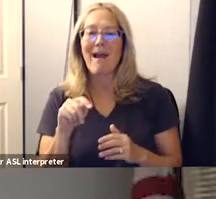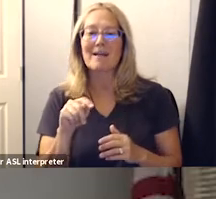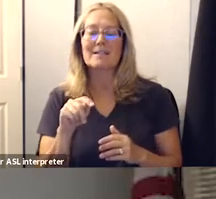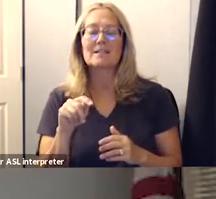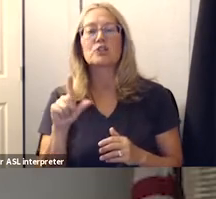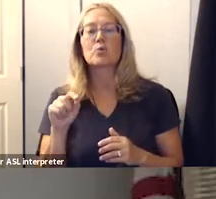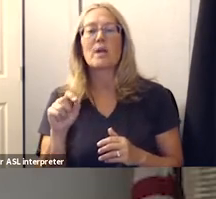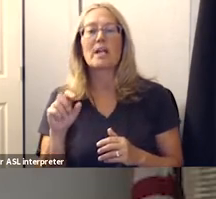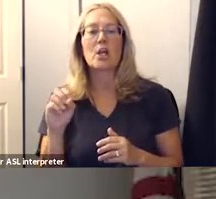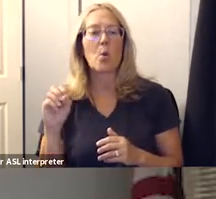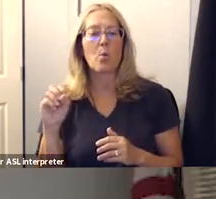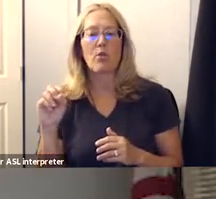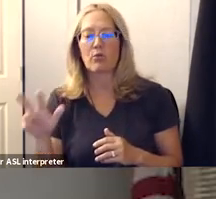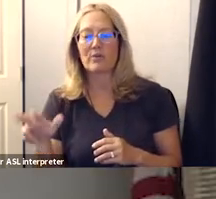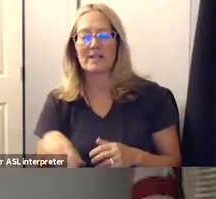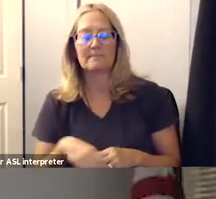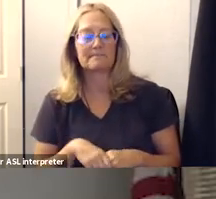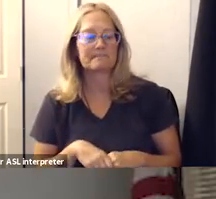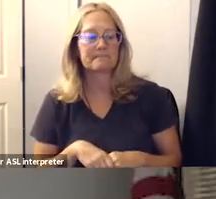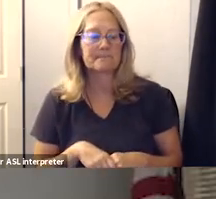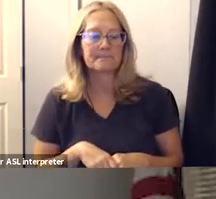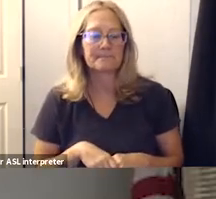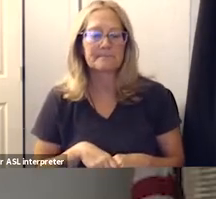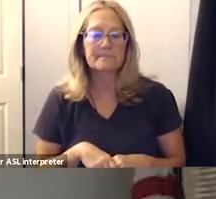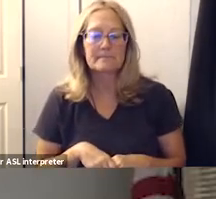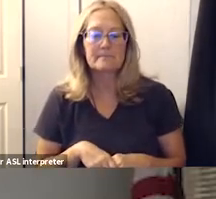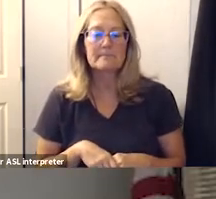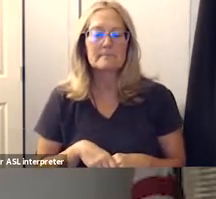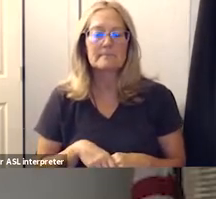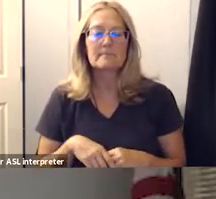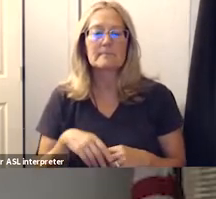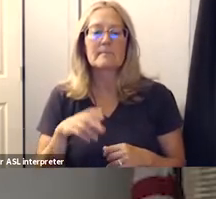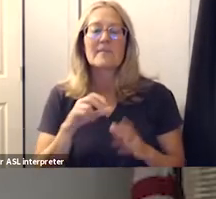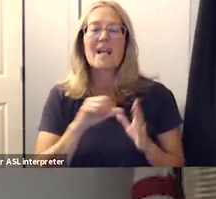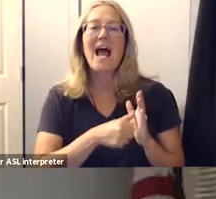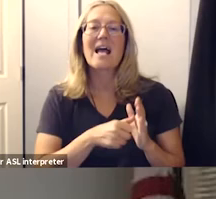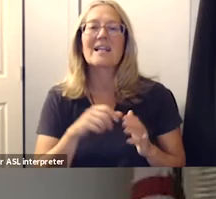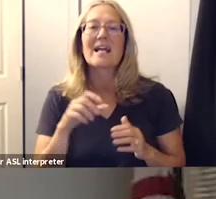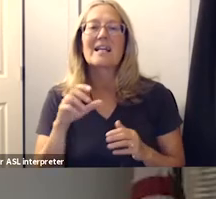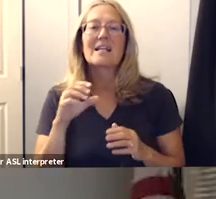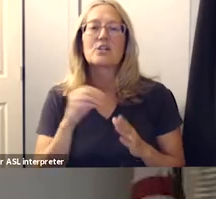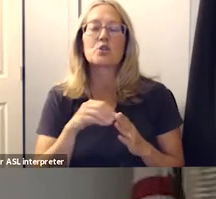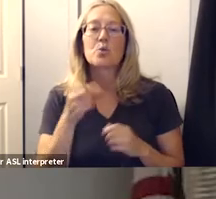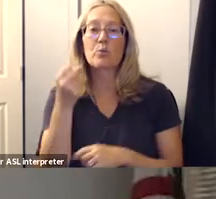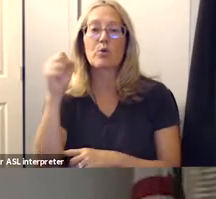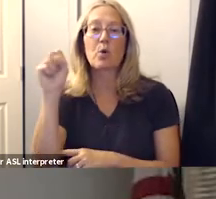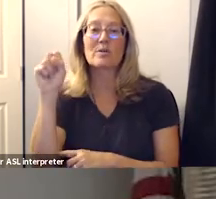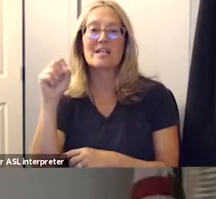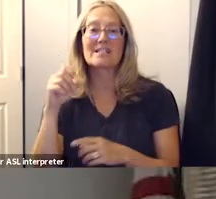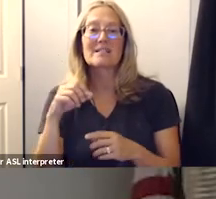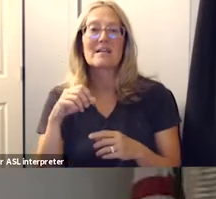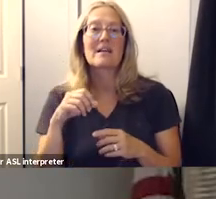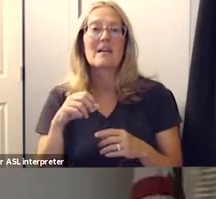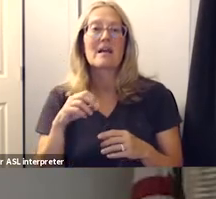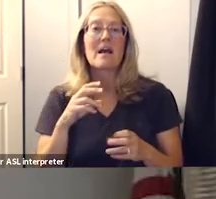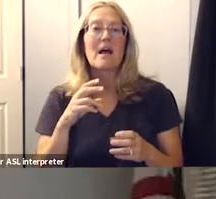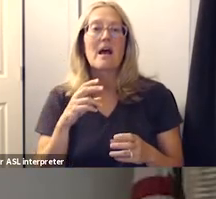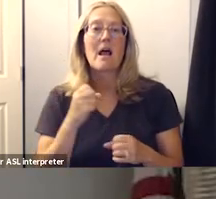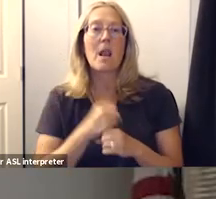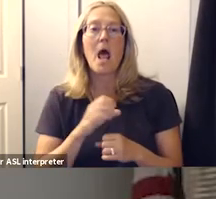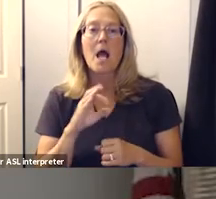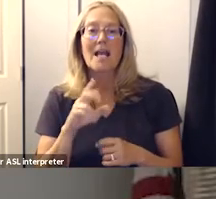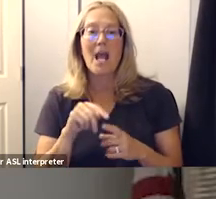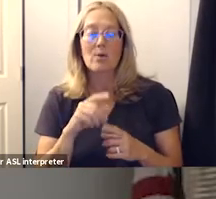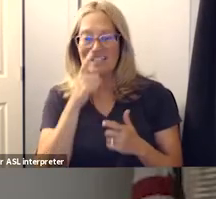young adults as highlighted by recent student protests and walkouts young an interest in